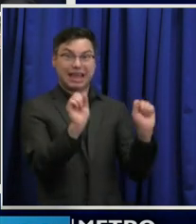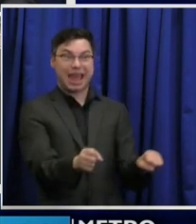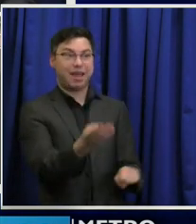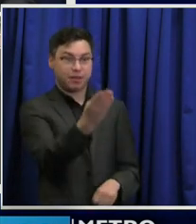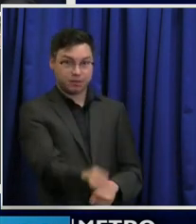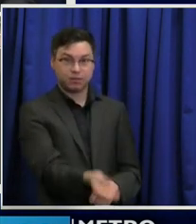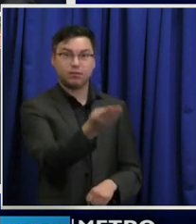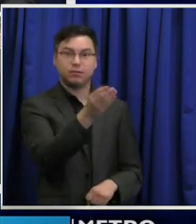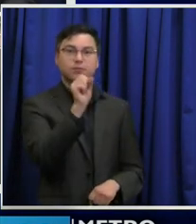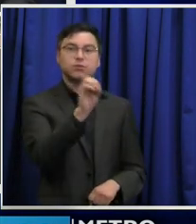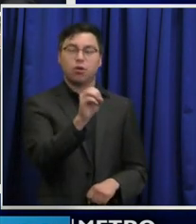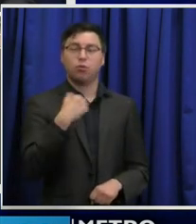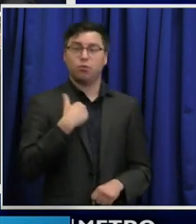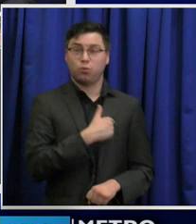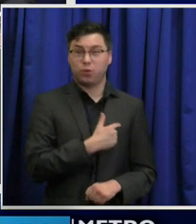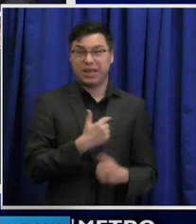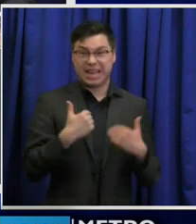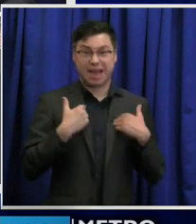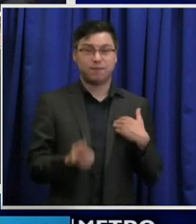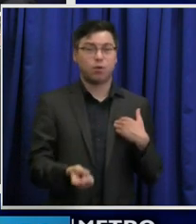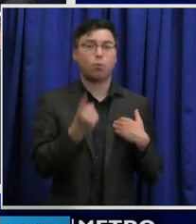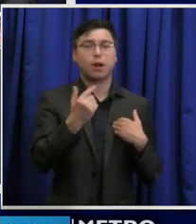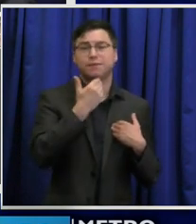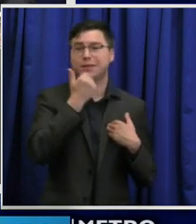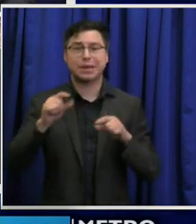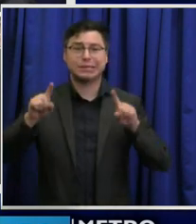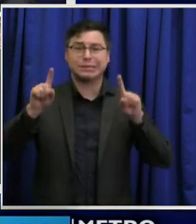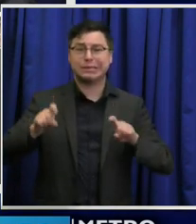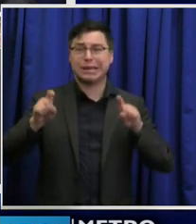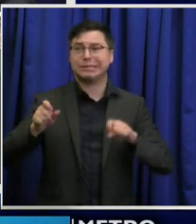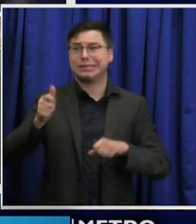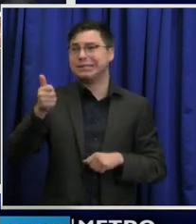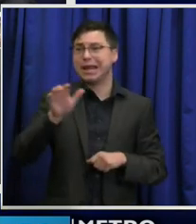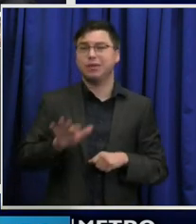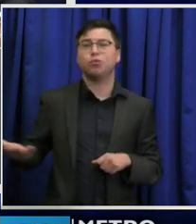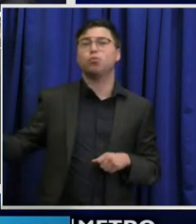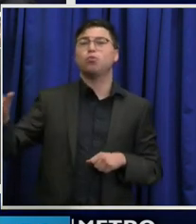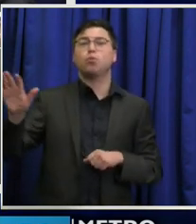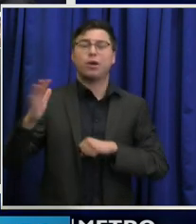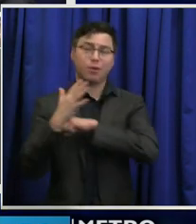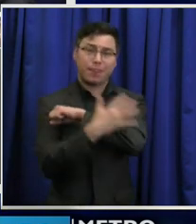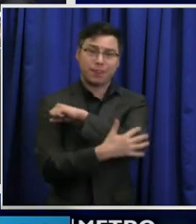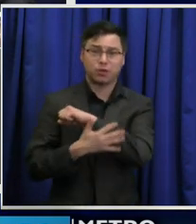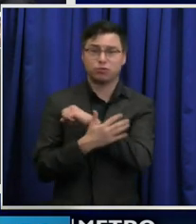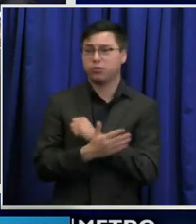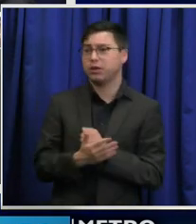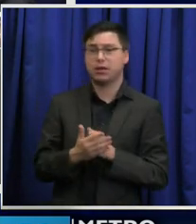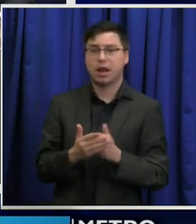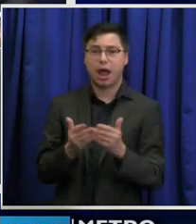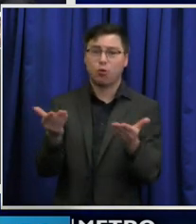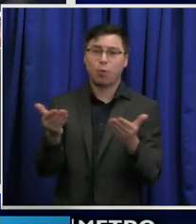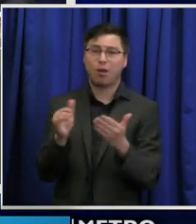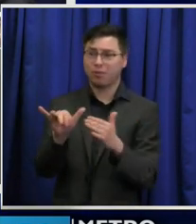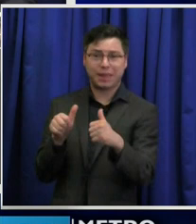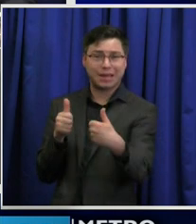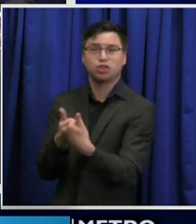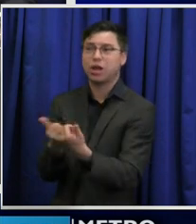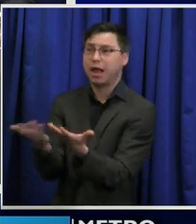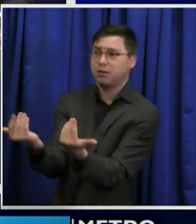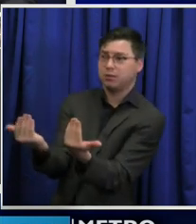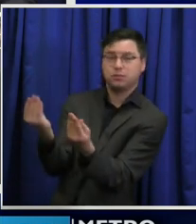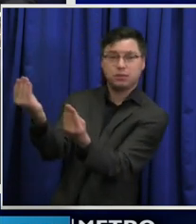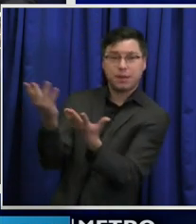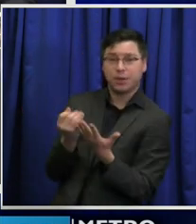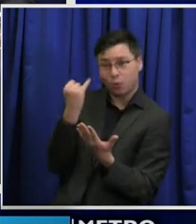think we have probably one of the best testing anywhere in the country. And I, I would welcome that challenge to, to, to, to anyone to look at